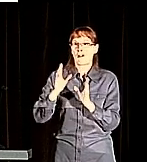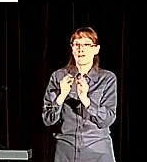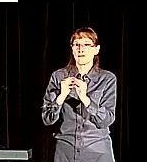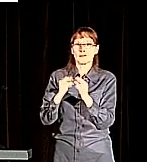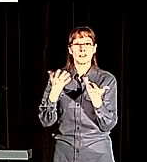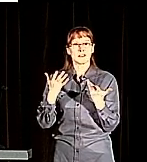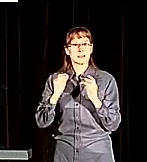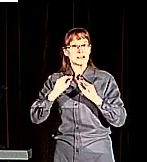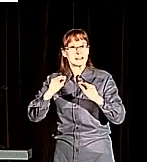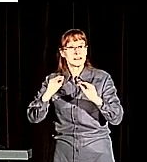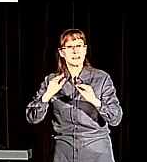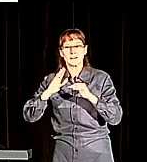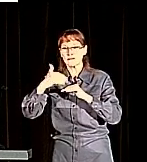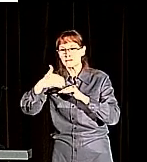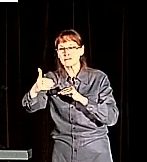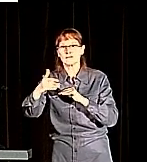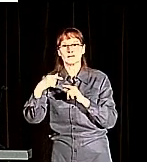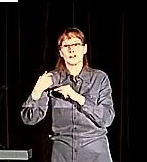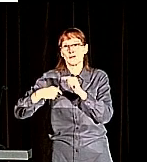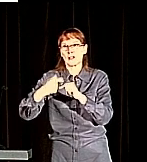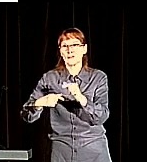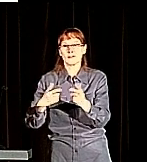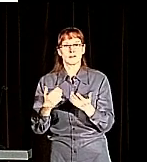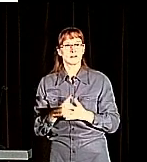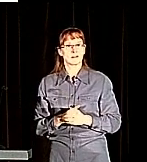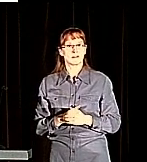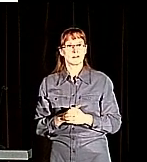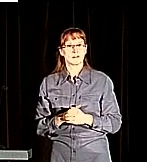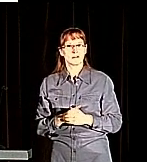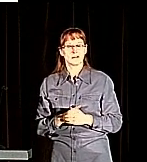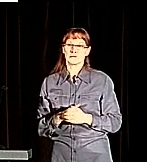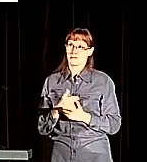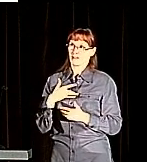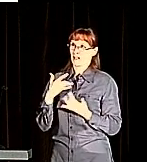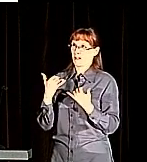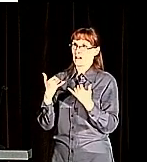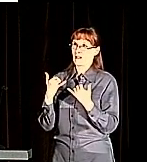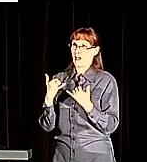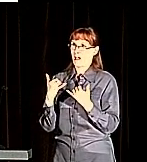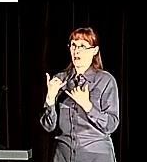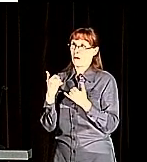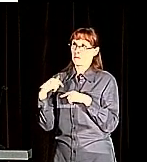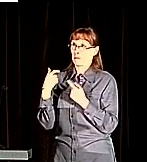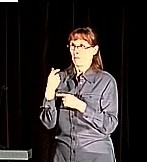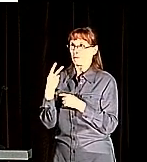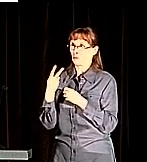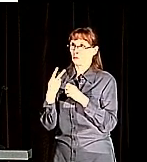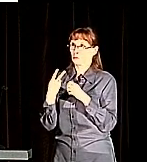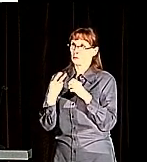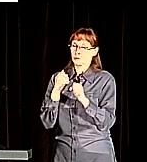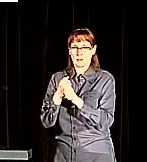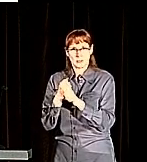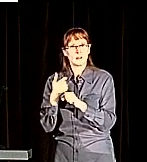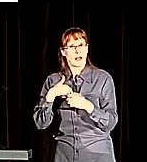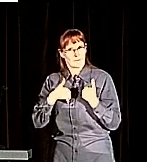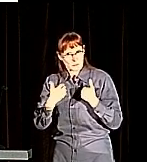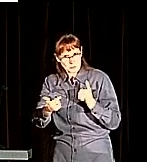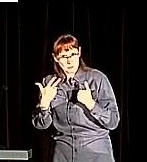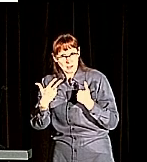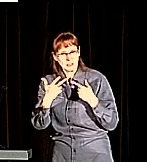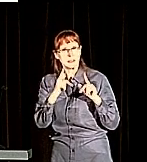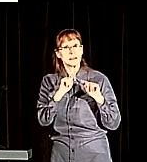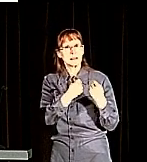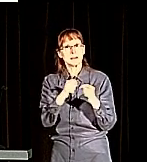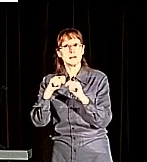We have trained, I think, three different teams now over the past couple of years. When we get them, they don't know a lot of